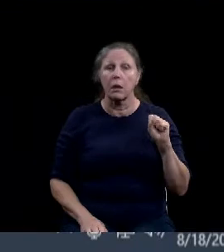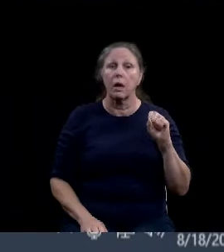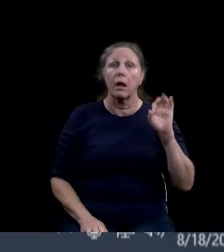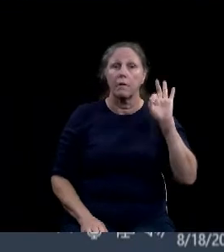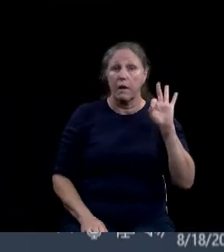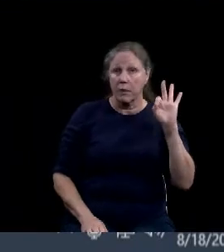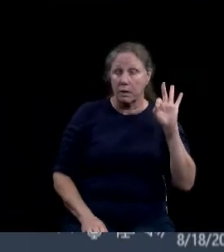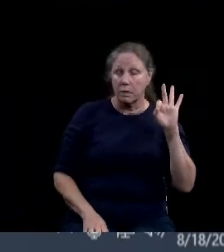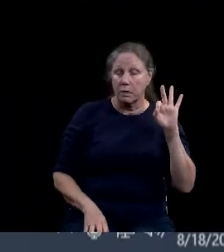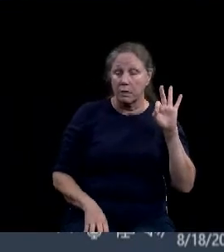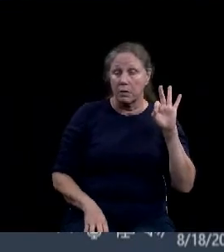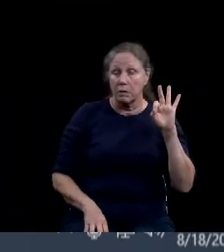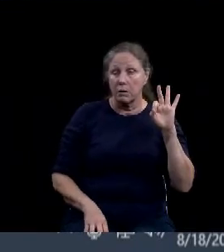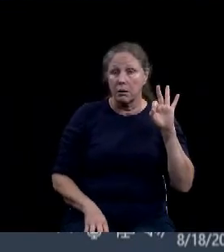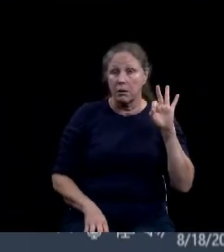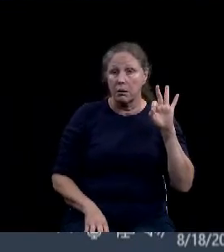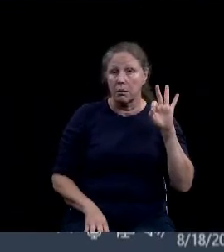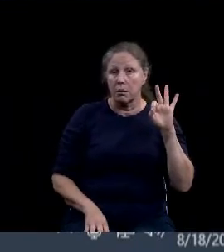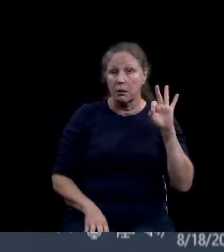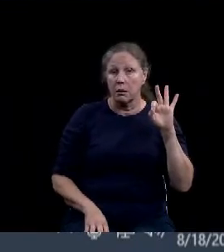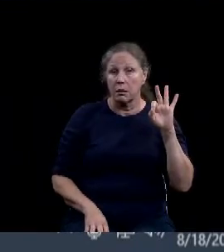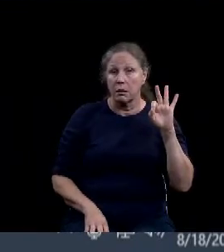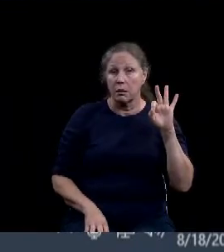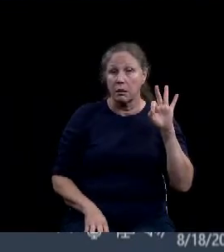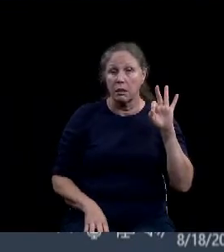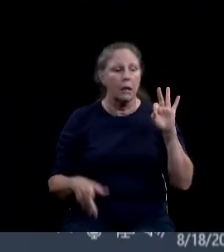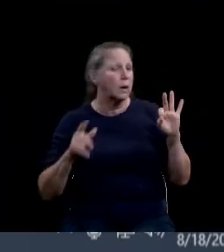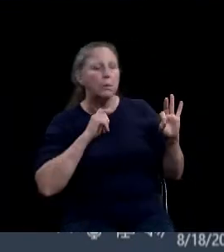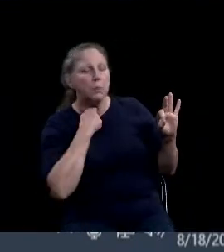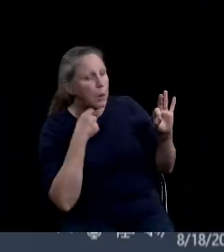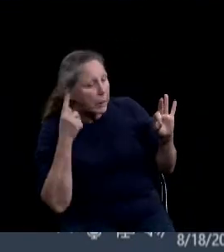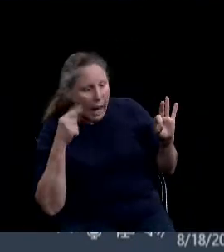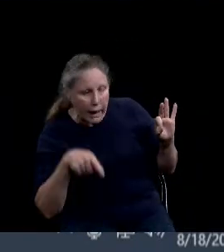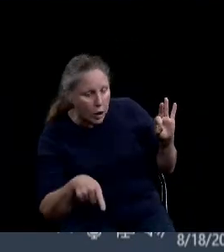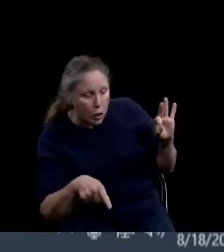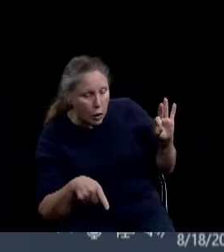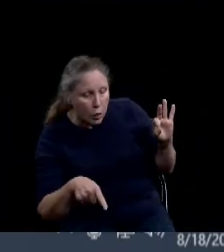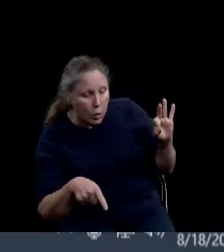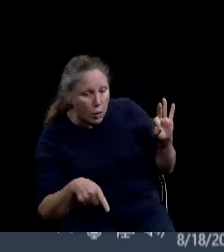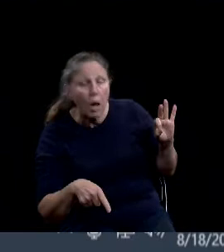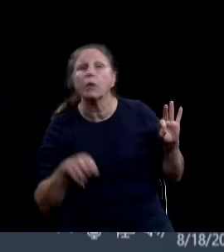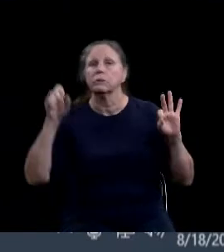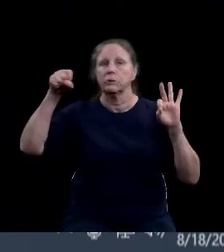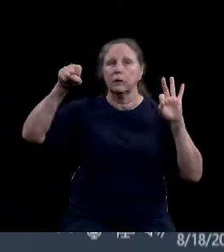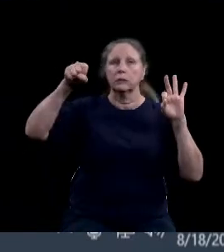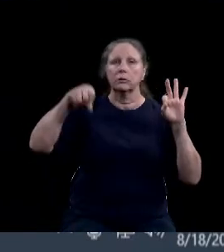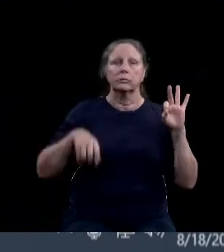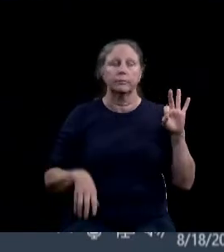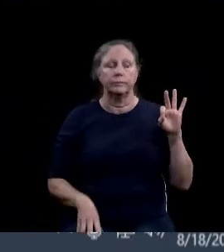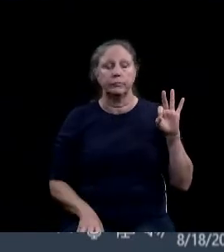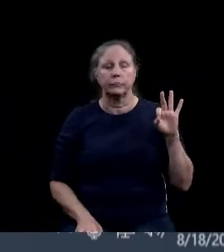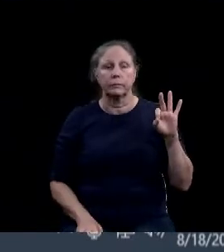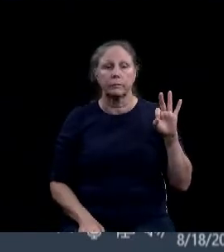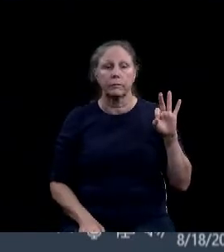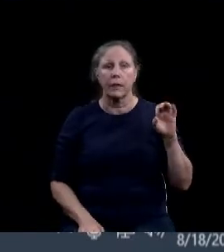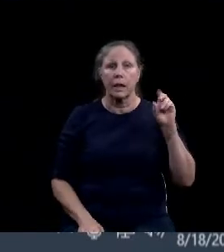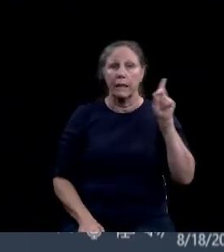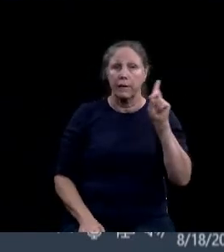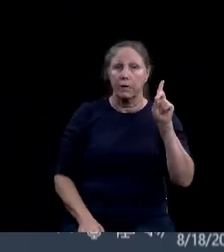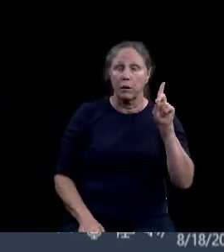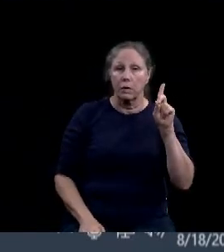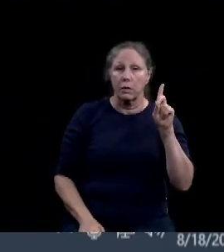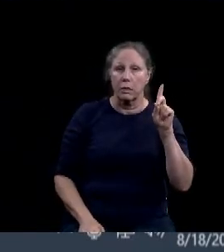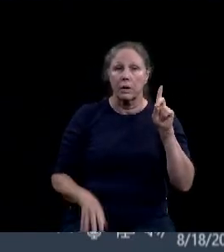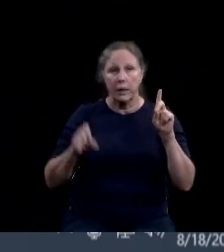You're muted, Andre. Yes. Deaver. Yes. The motion carries.